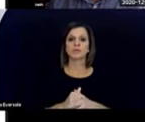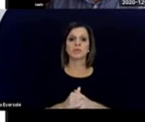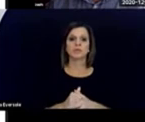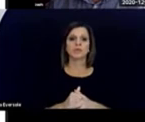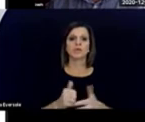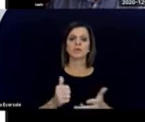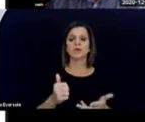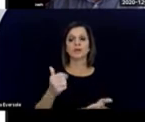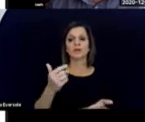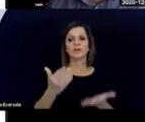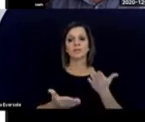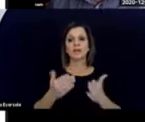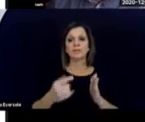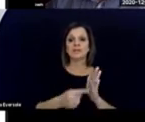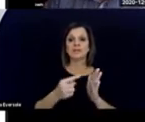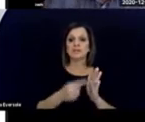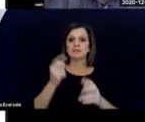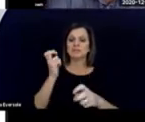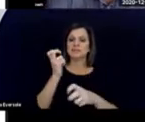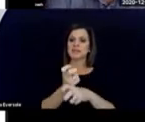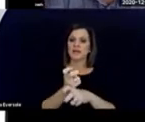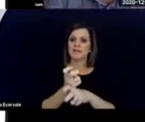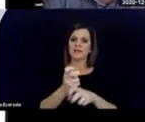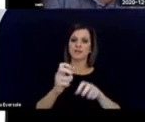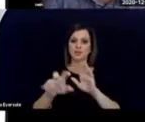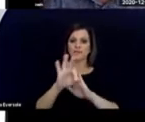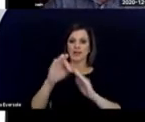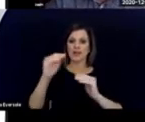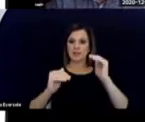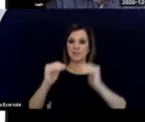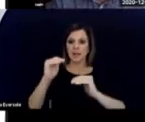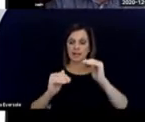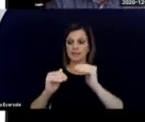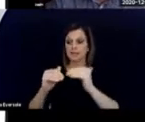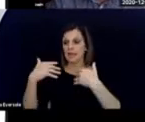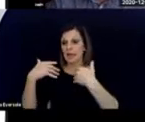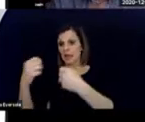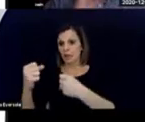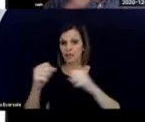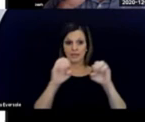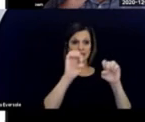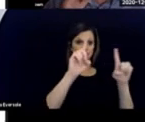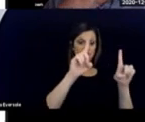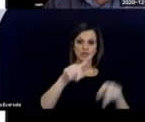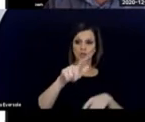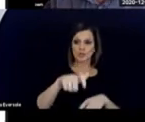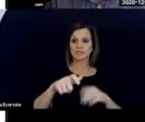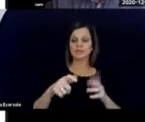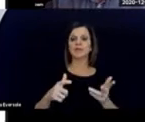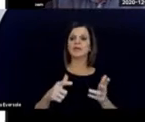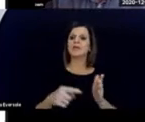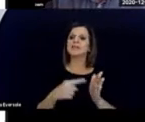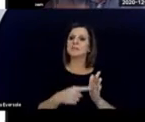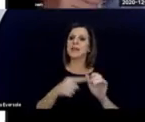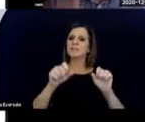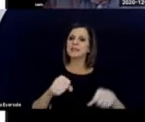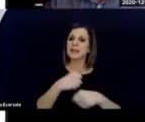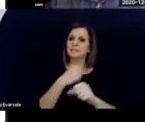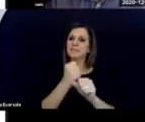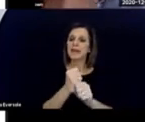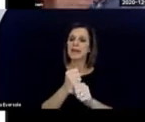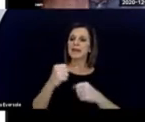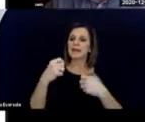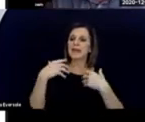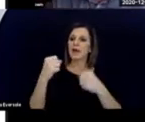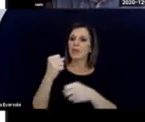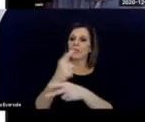educational needs. But sometimes you can make health care educational. Think of the early vocabulary. The